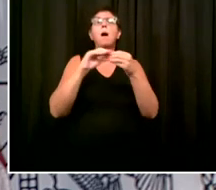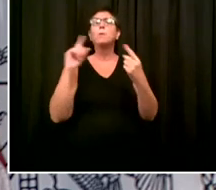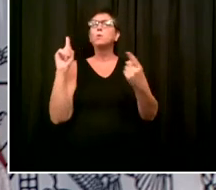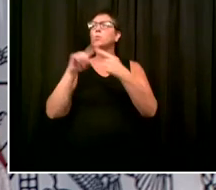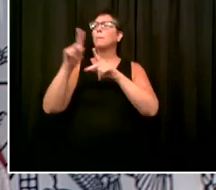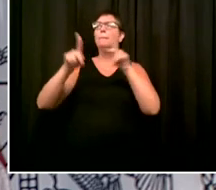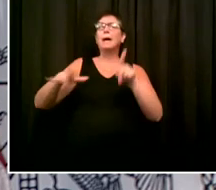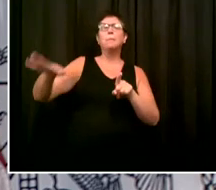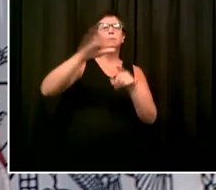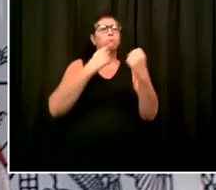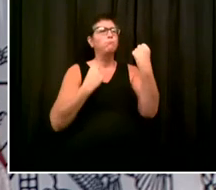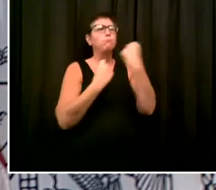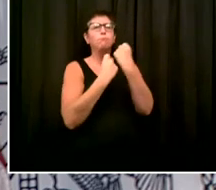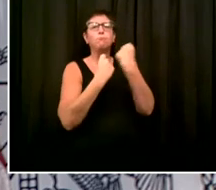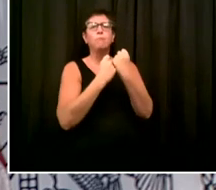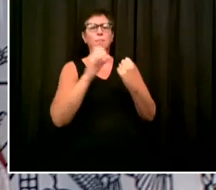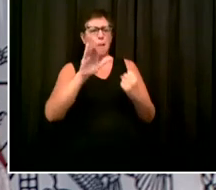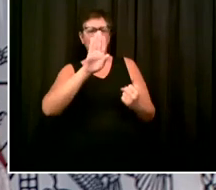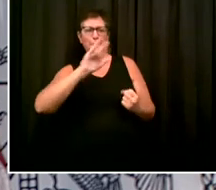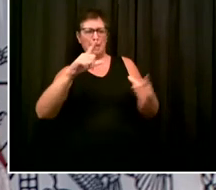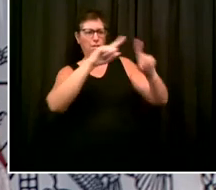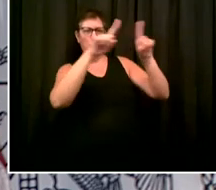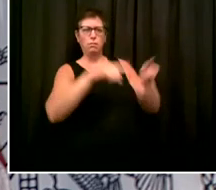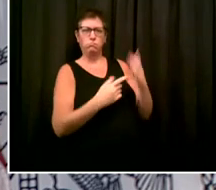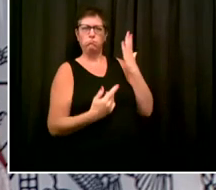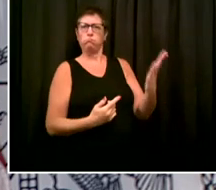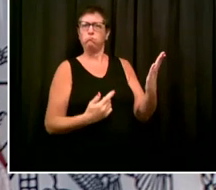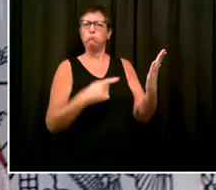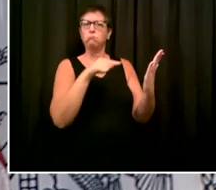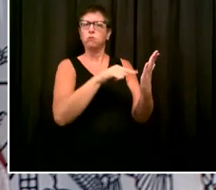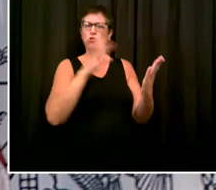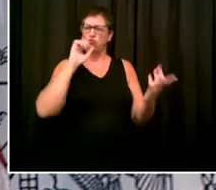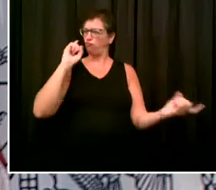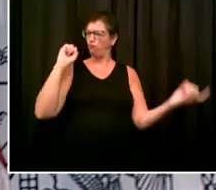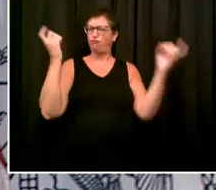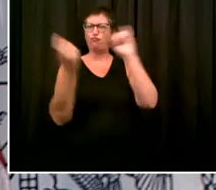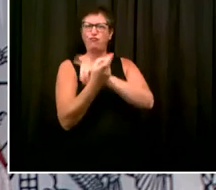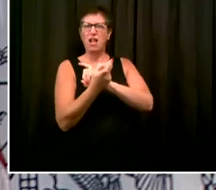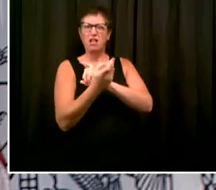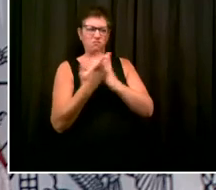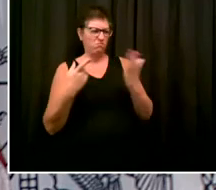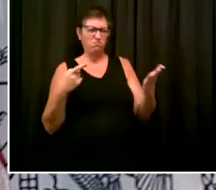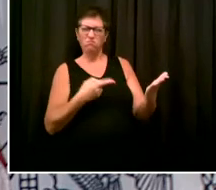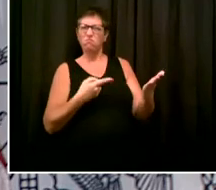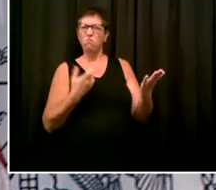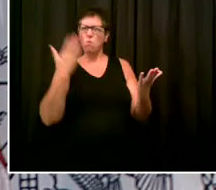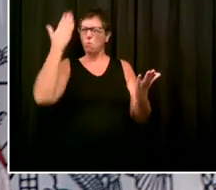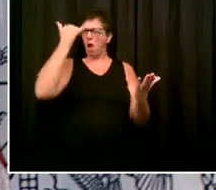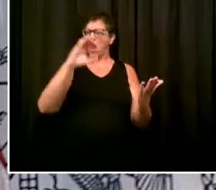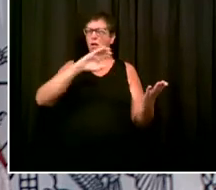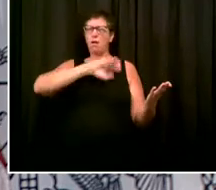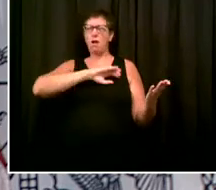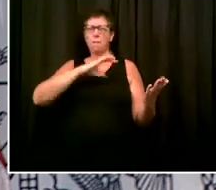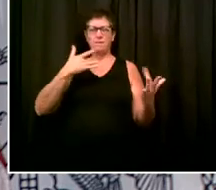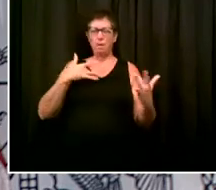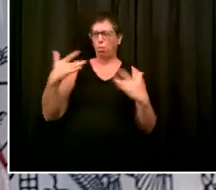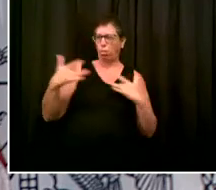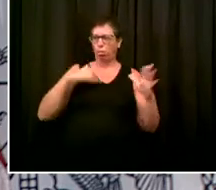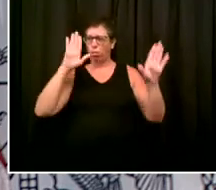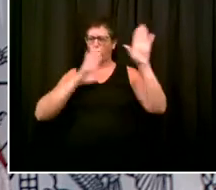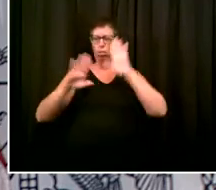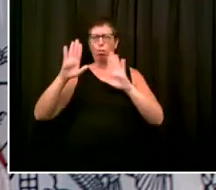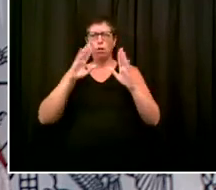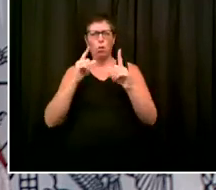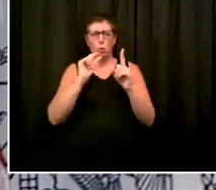are now seeing it change to accommodate some of the concerns of police. Well, Gloria, I'd say this